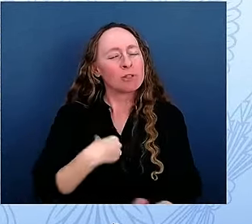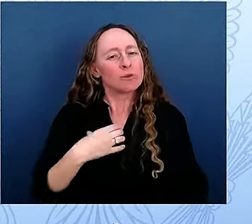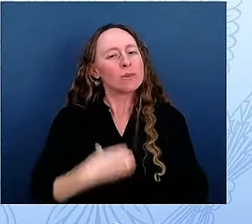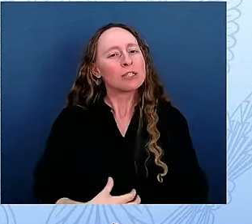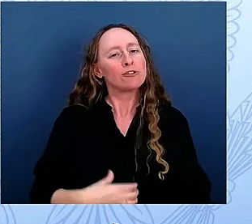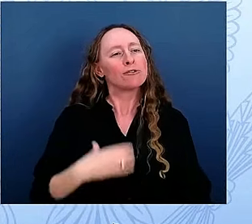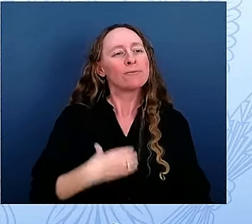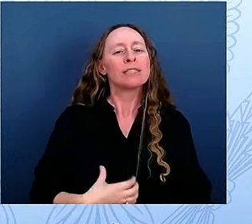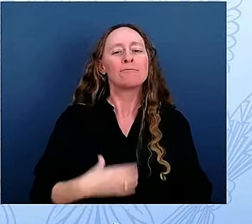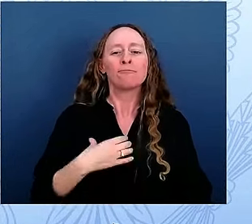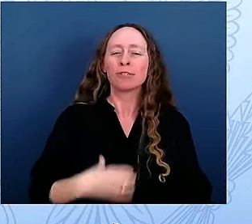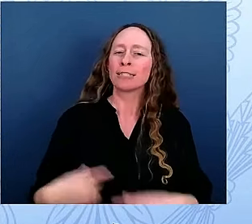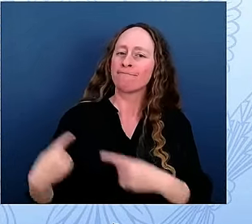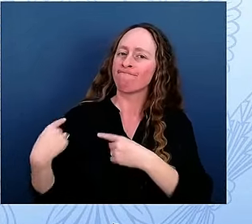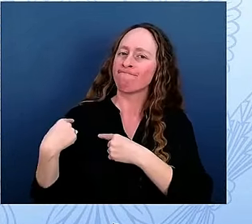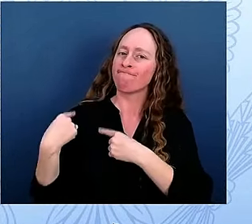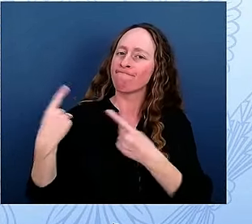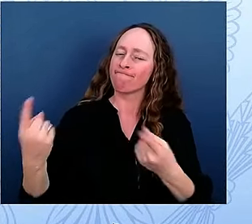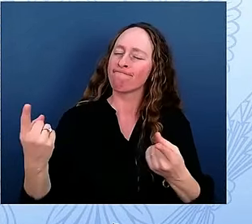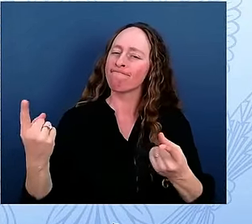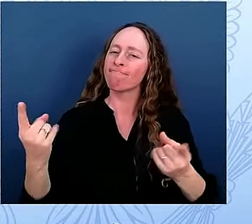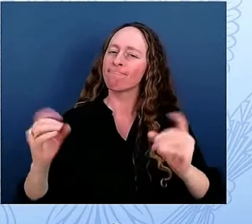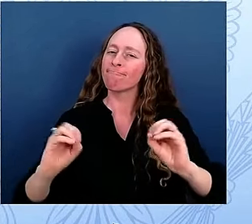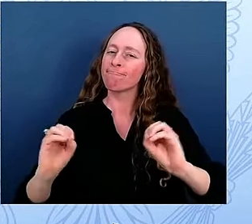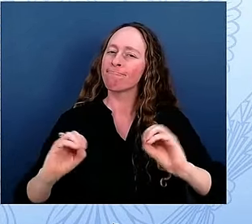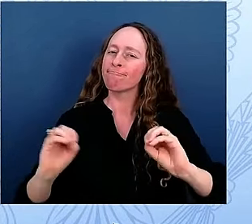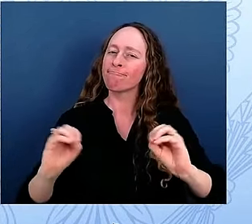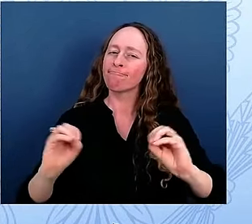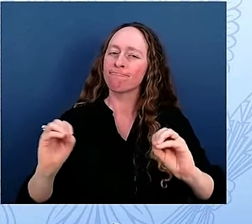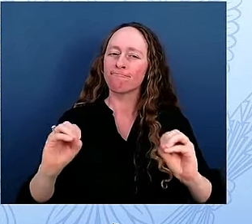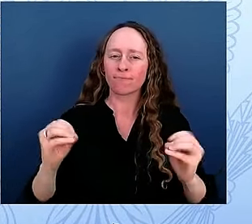with our children, should view as the people's house.